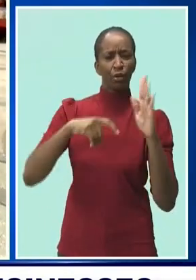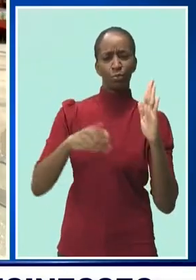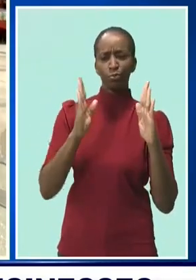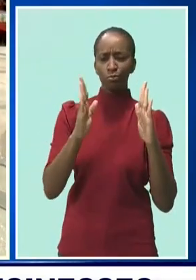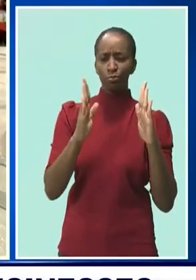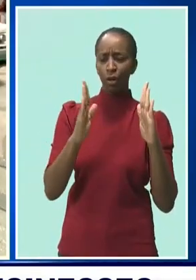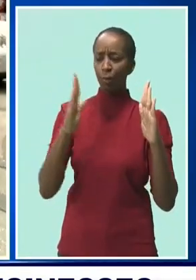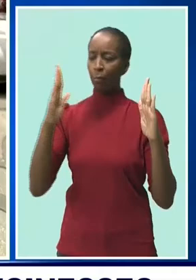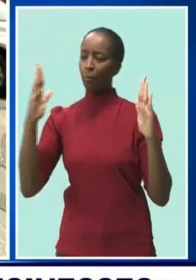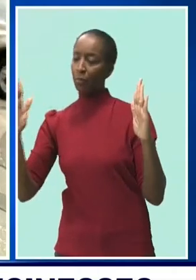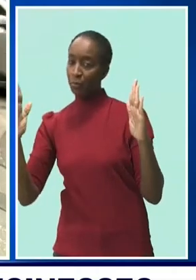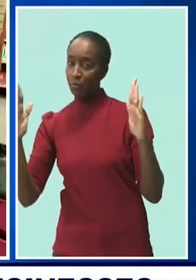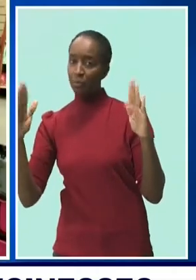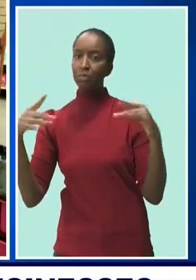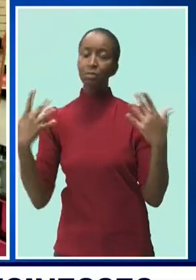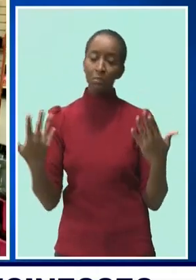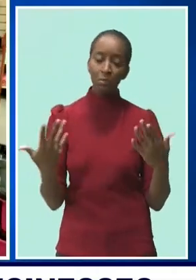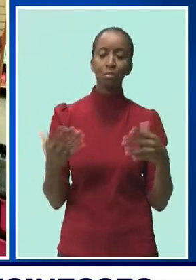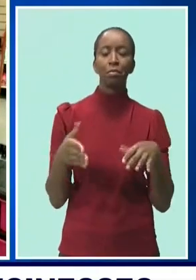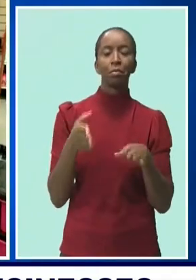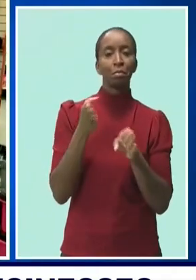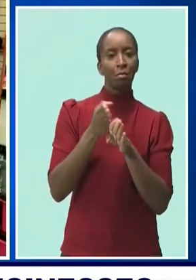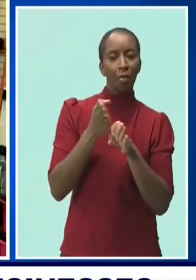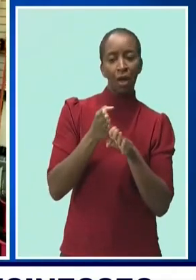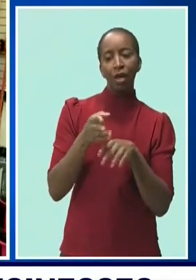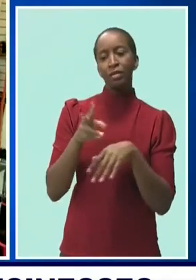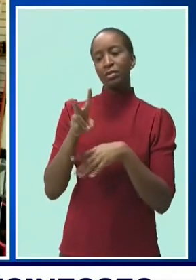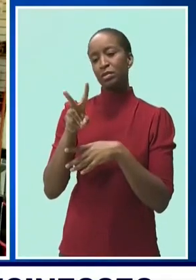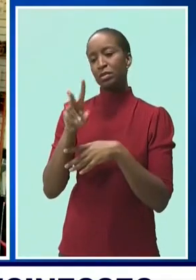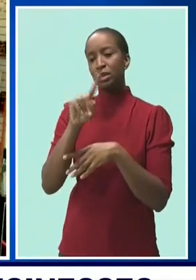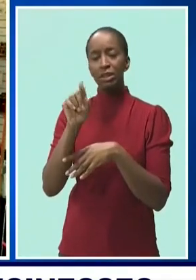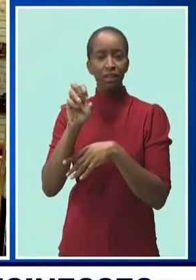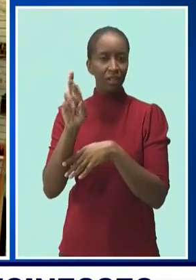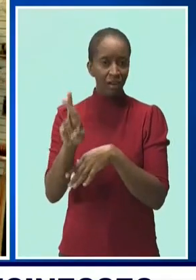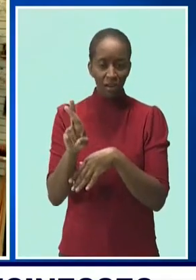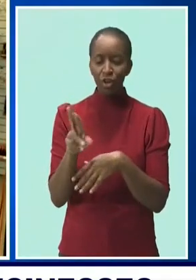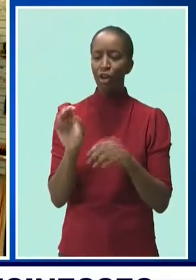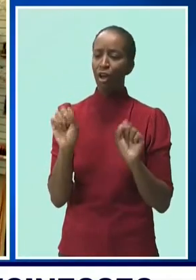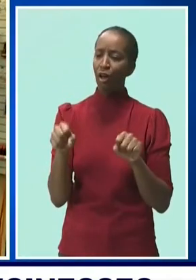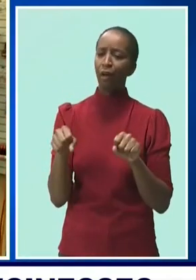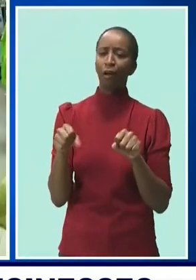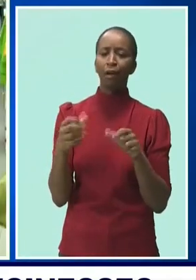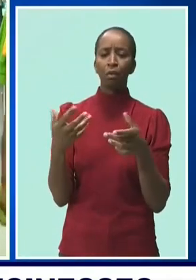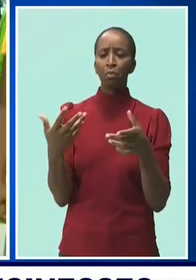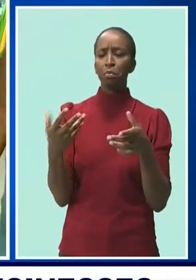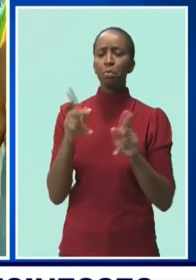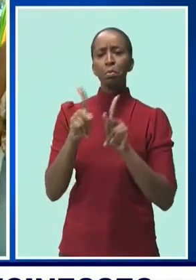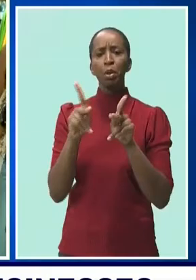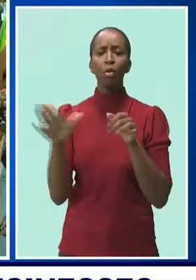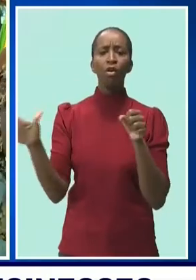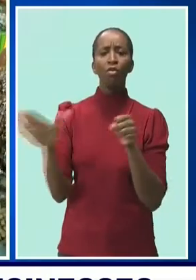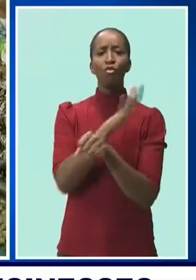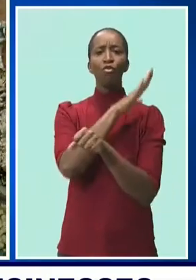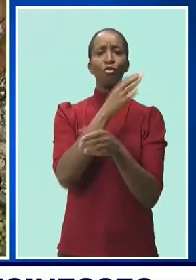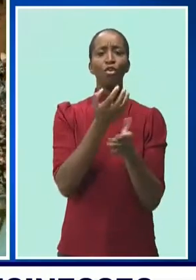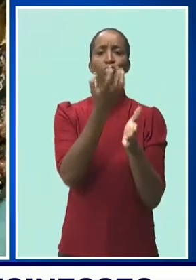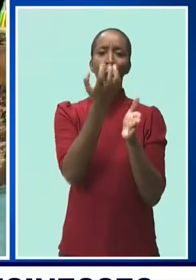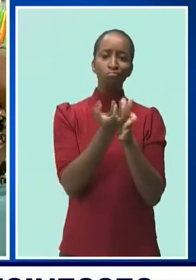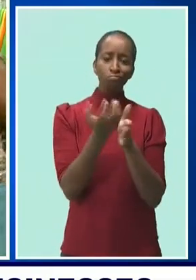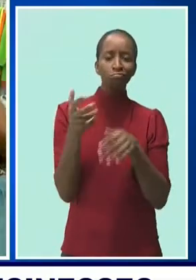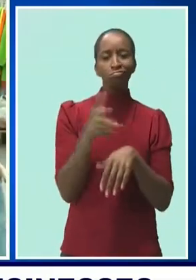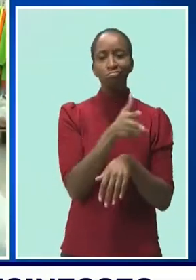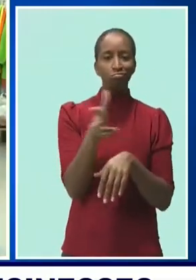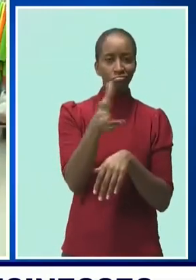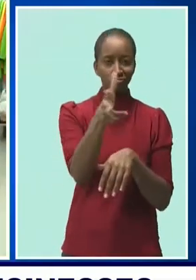public transport. So far, some businesses have reported pockets of activity, but earnings are still down